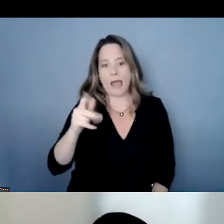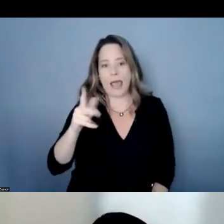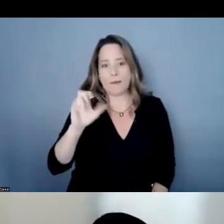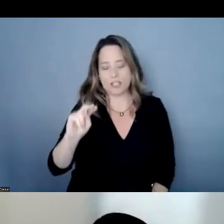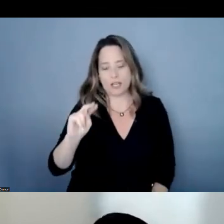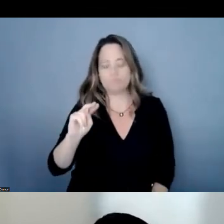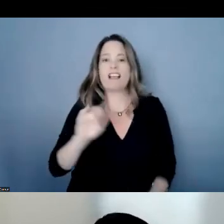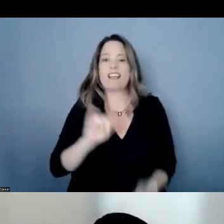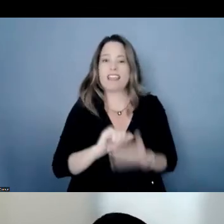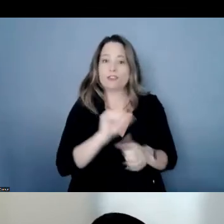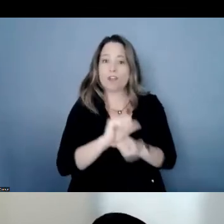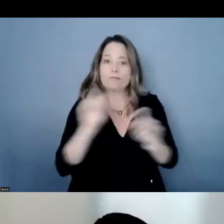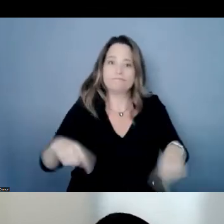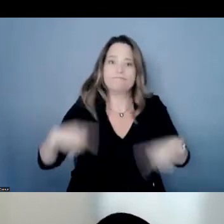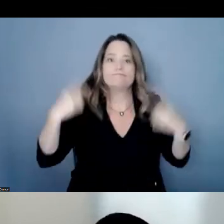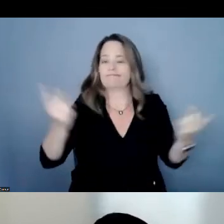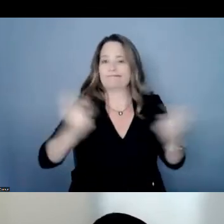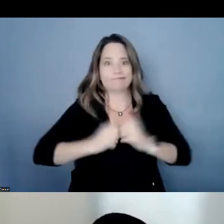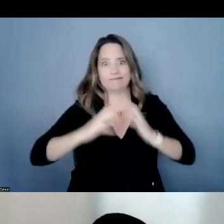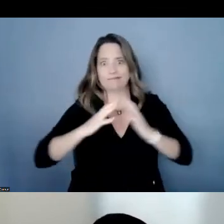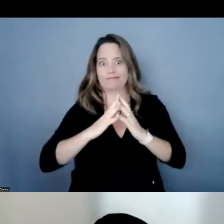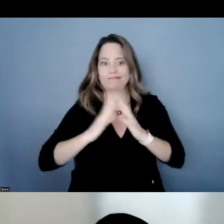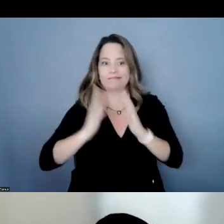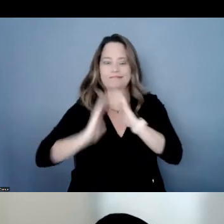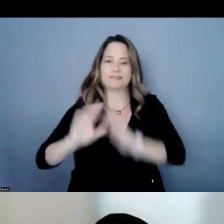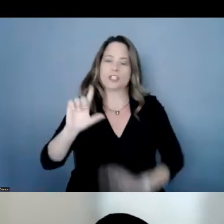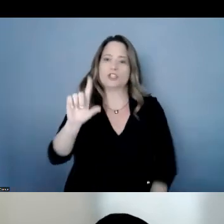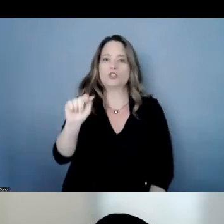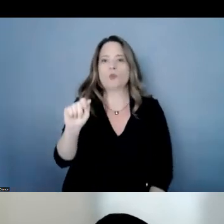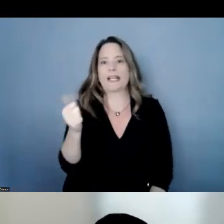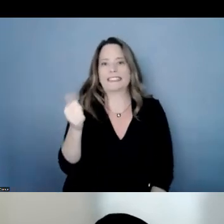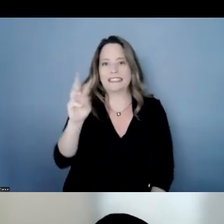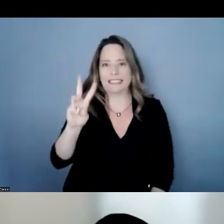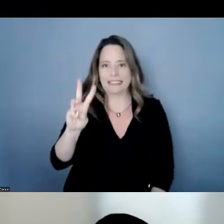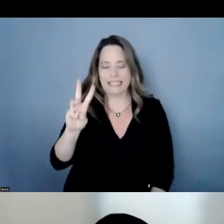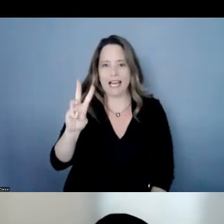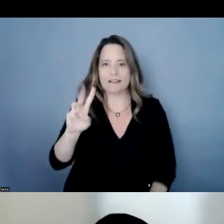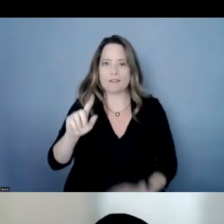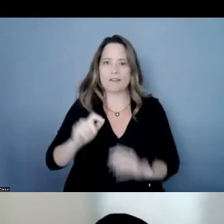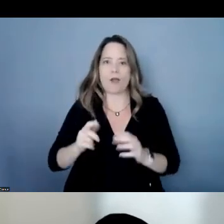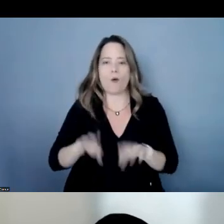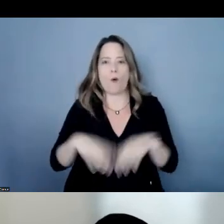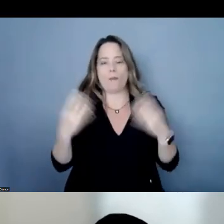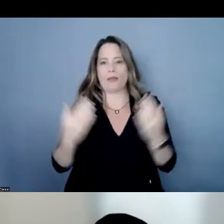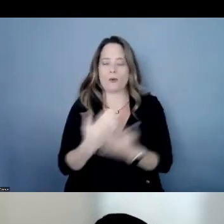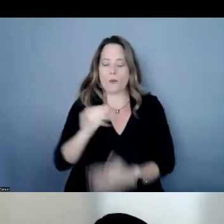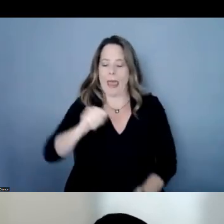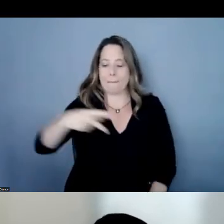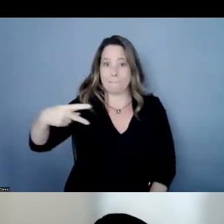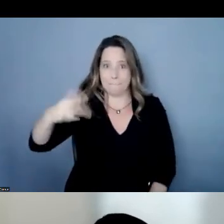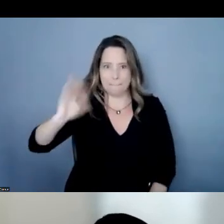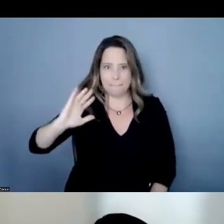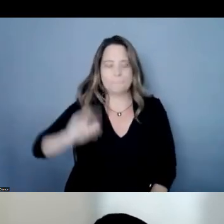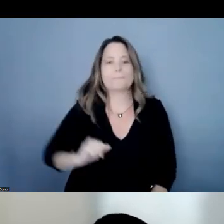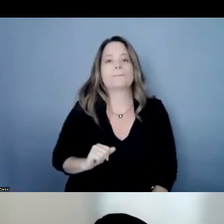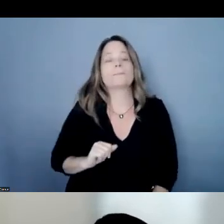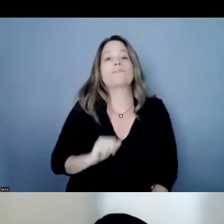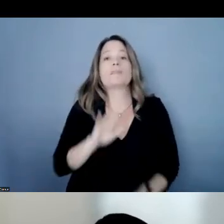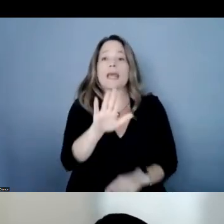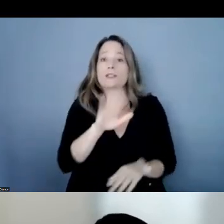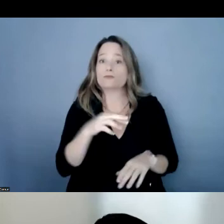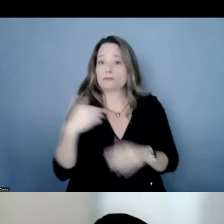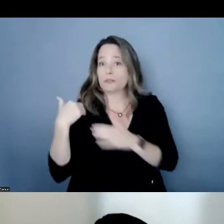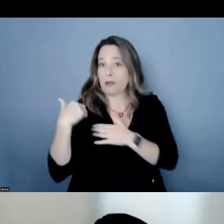since in a caption launched its app in 2016. matt's key responsibilities include creating and